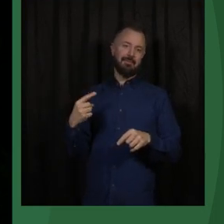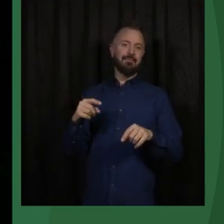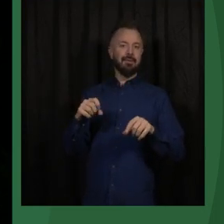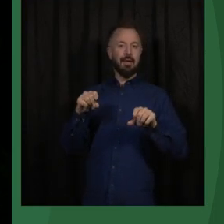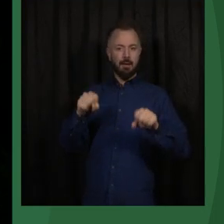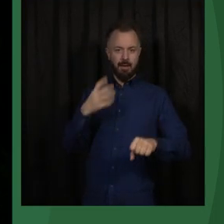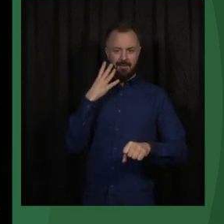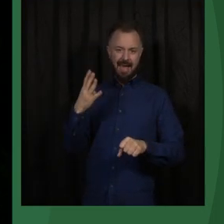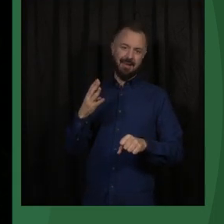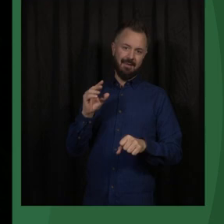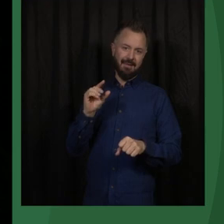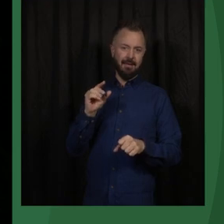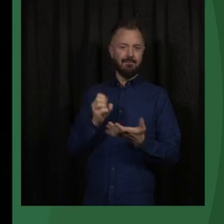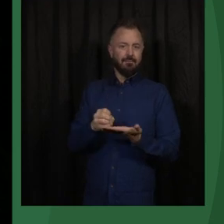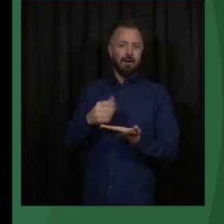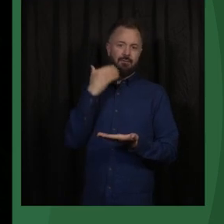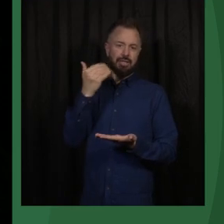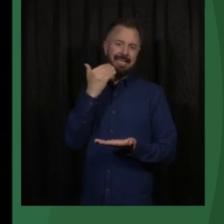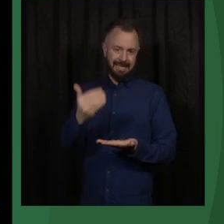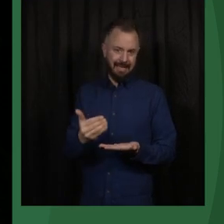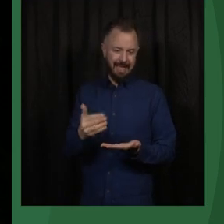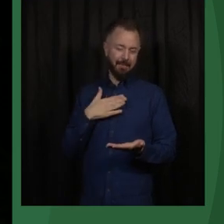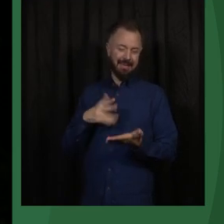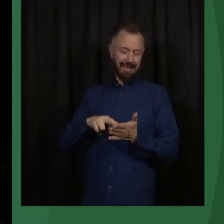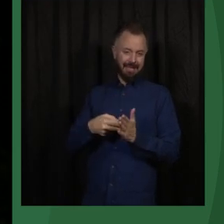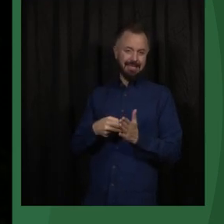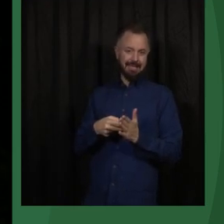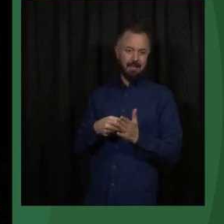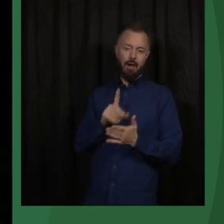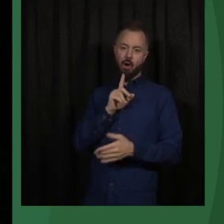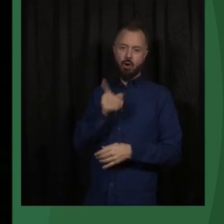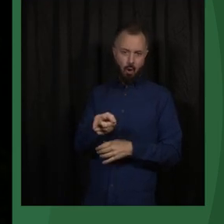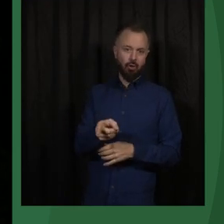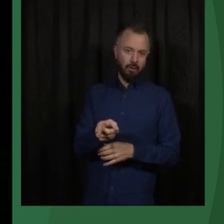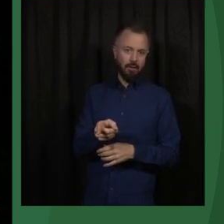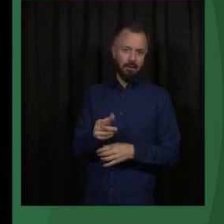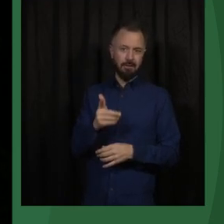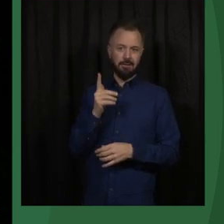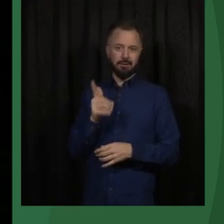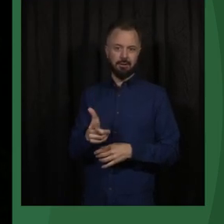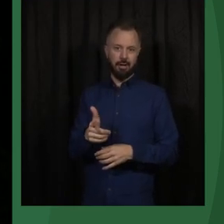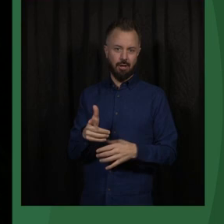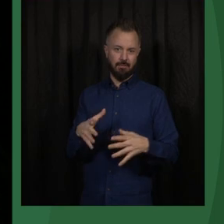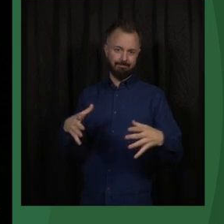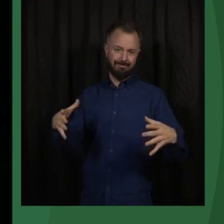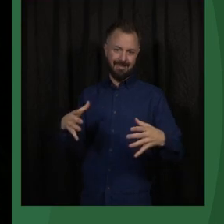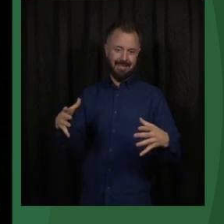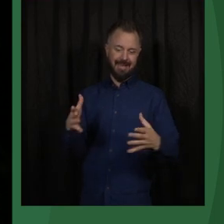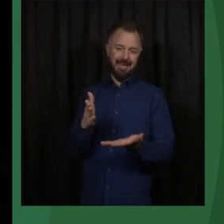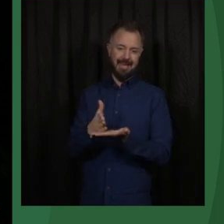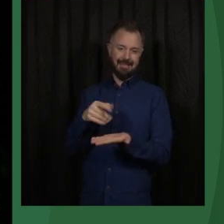reluctant. That's my technical advice, because it's rights based, like the minister just said,